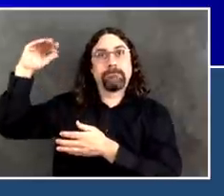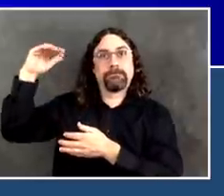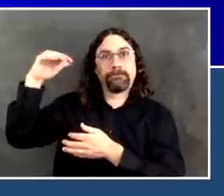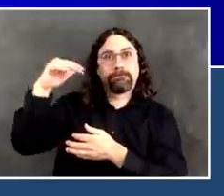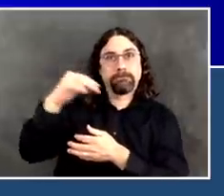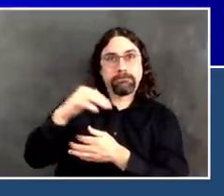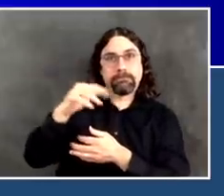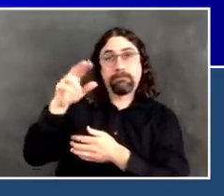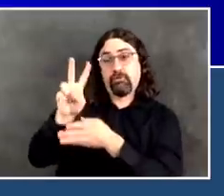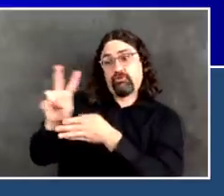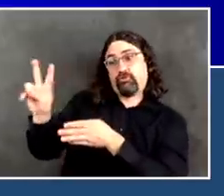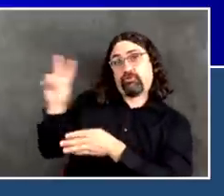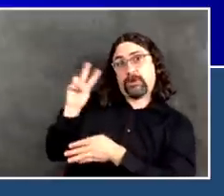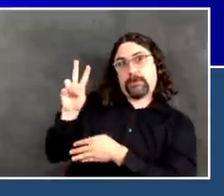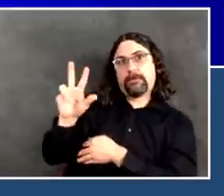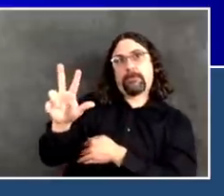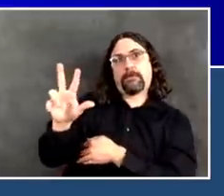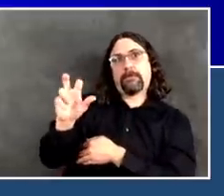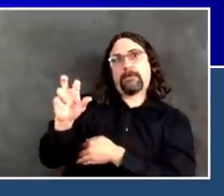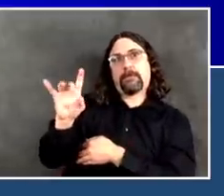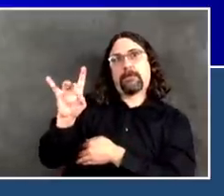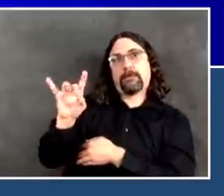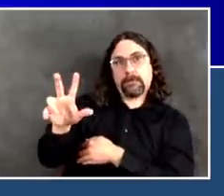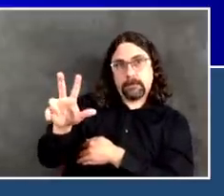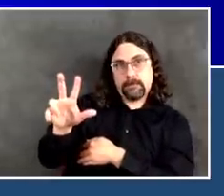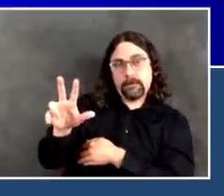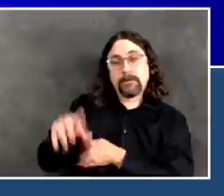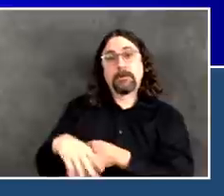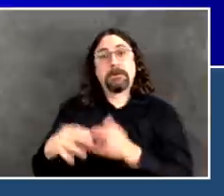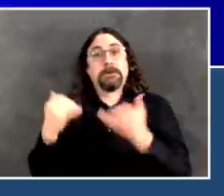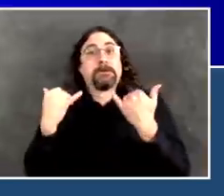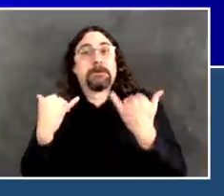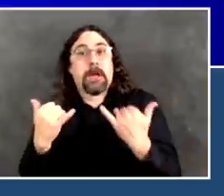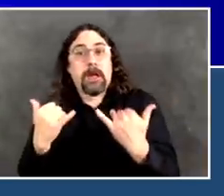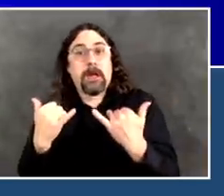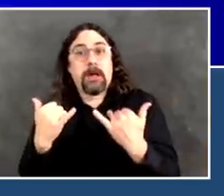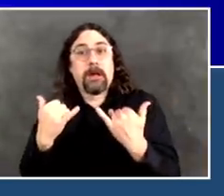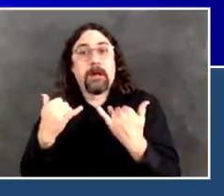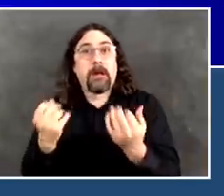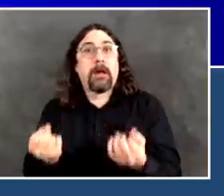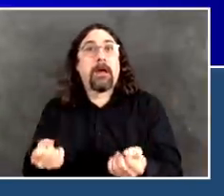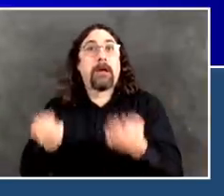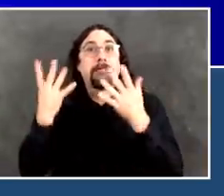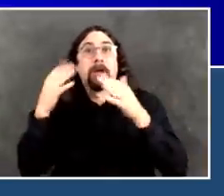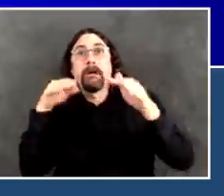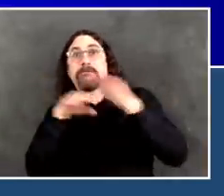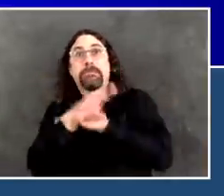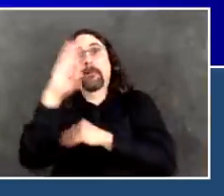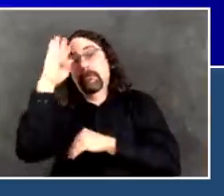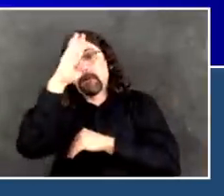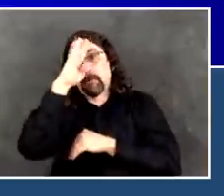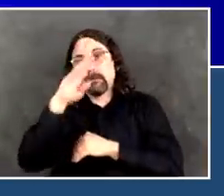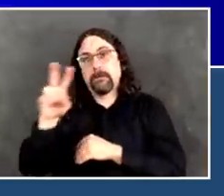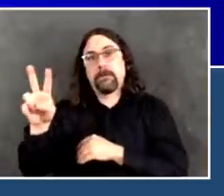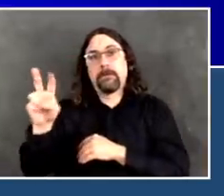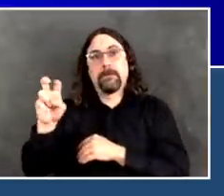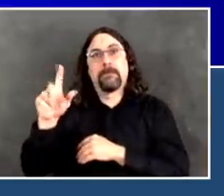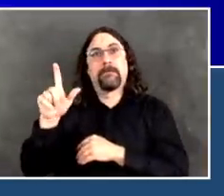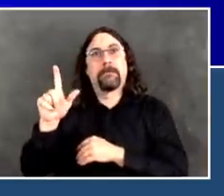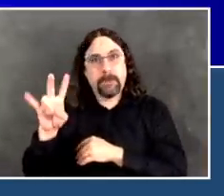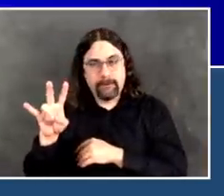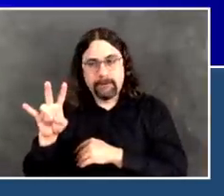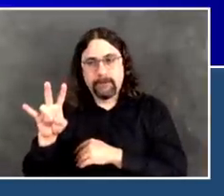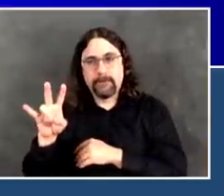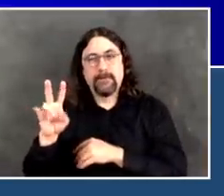227 admitted for suspected COVID cases. That's this morning's report. Much, much better. But it's still